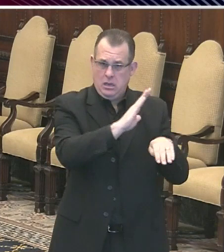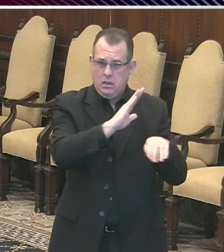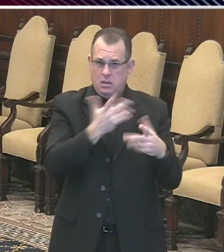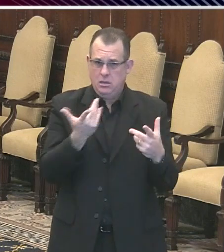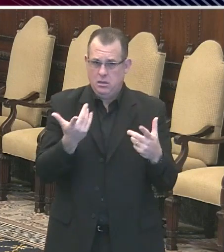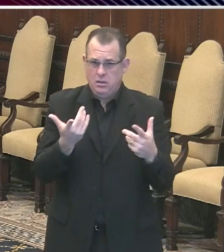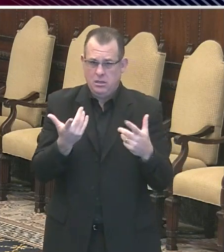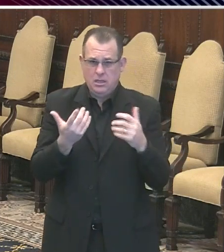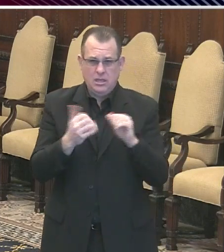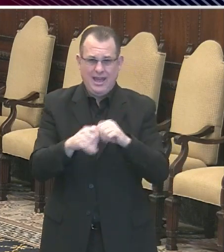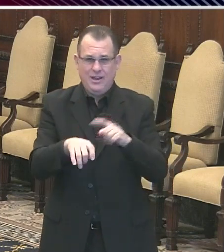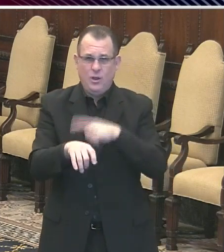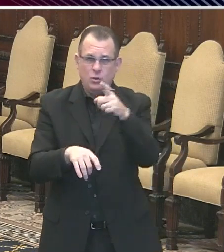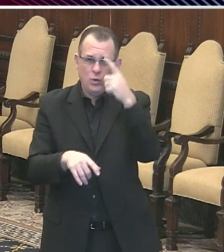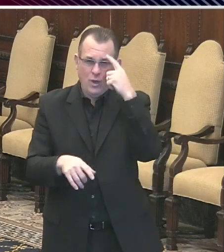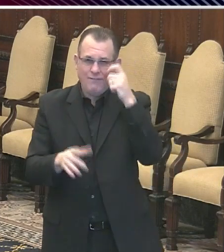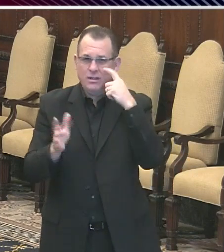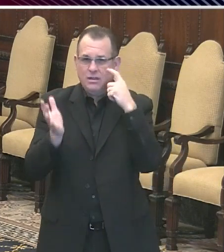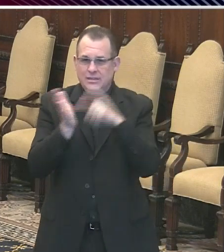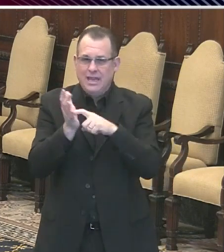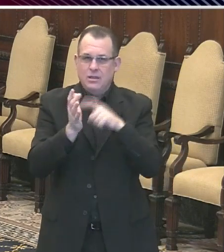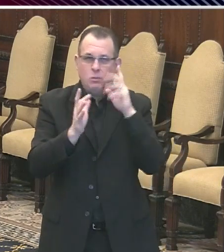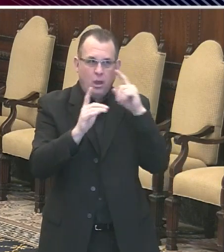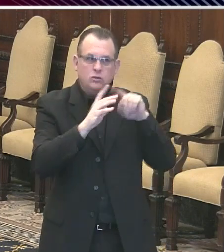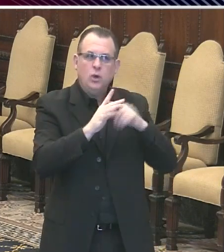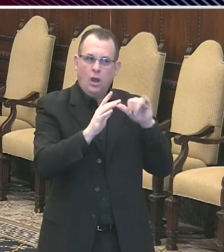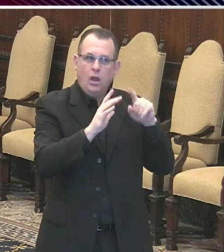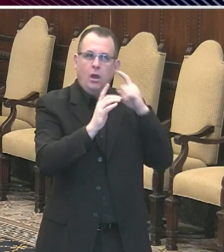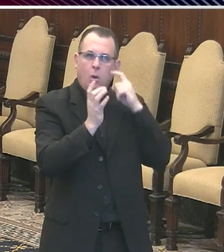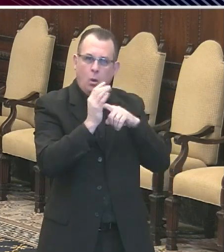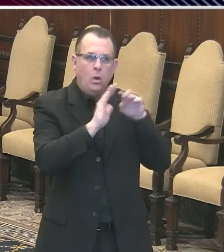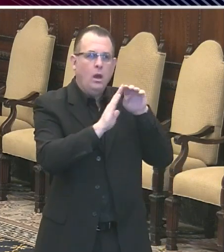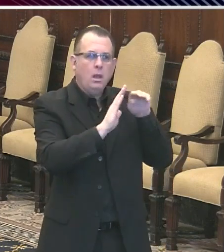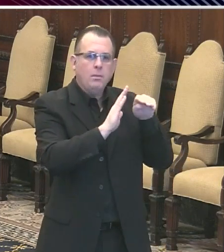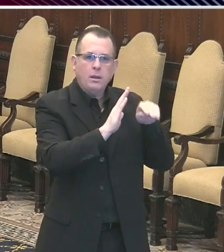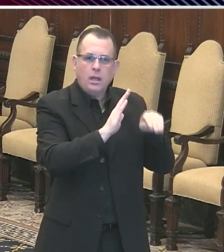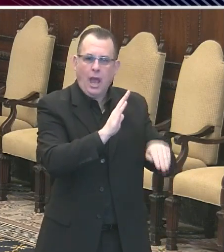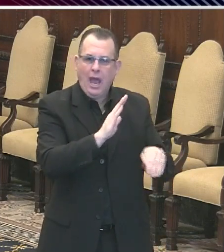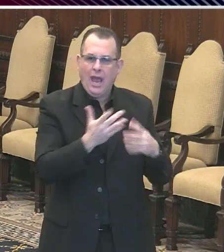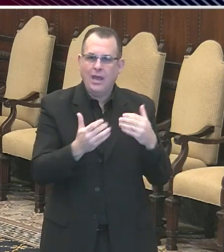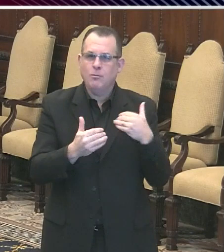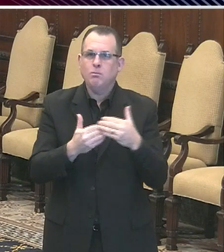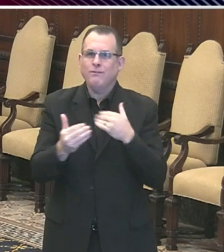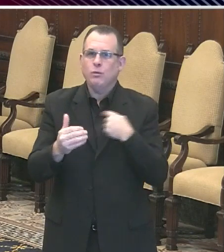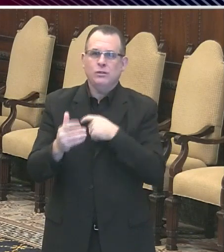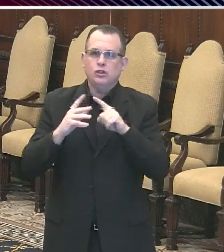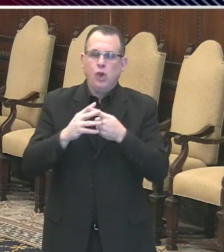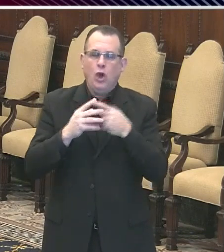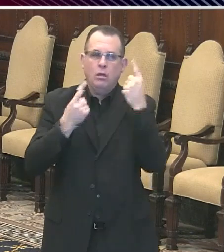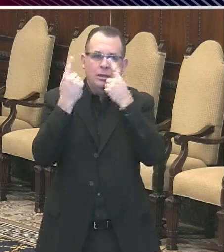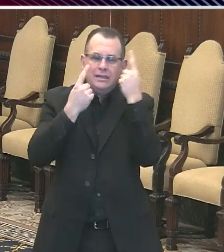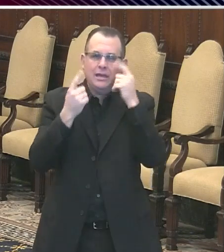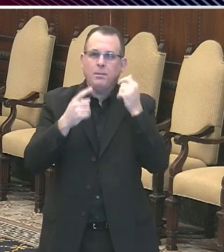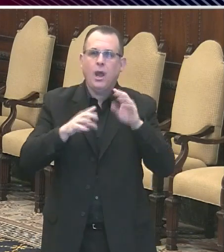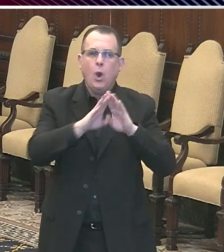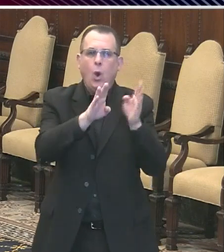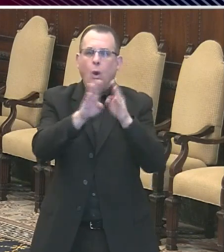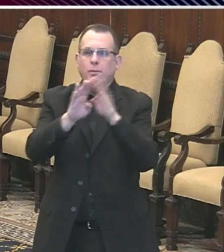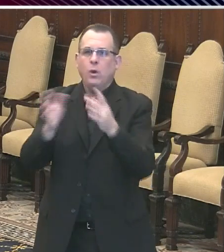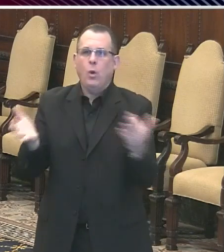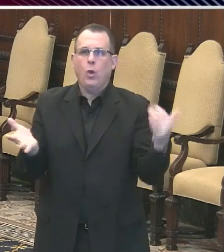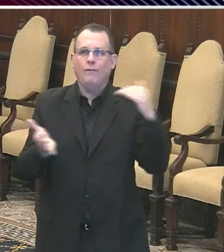see a decline to really even start thinking about the process of reopening this city or this area?